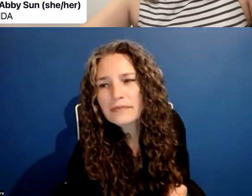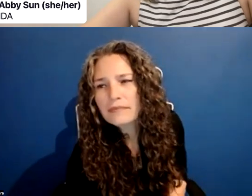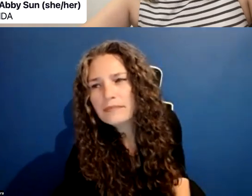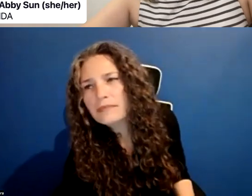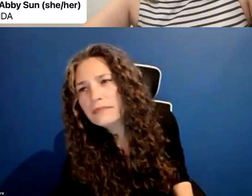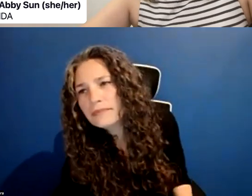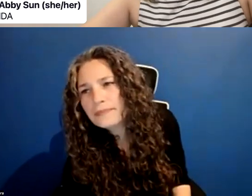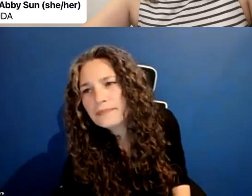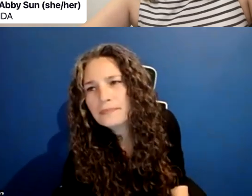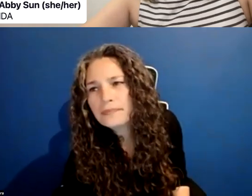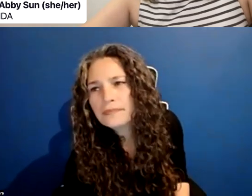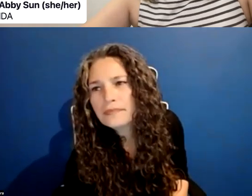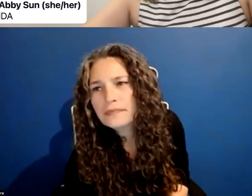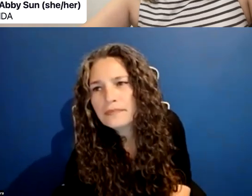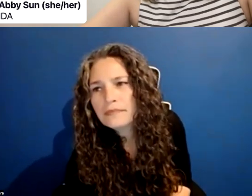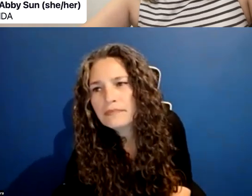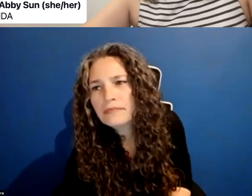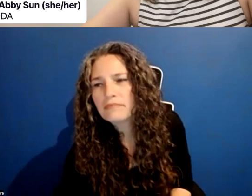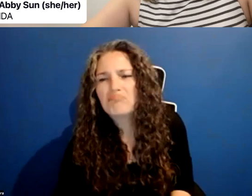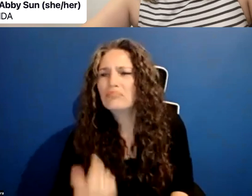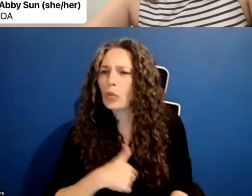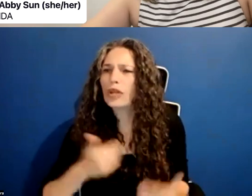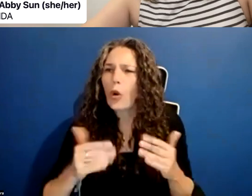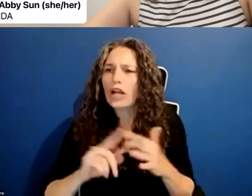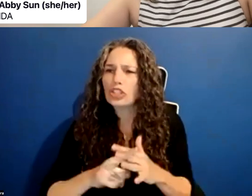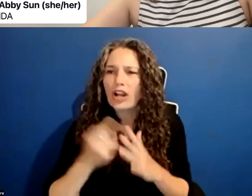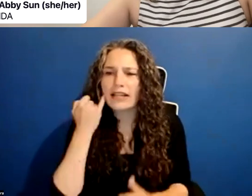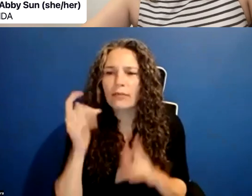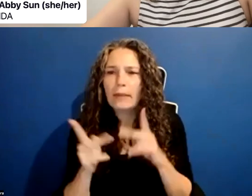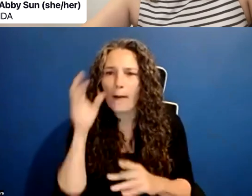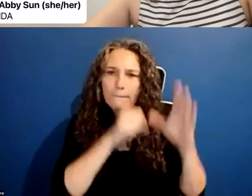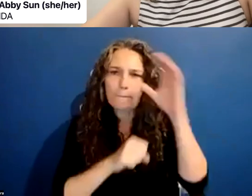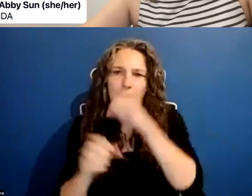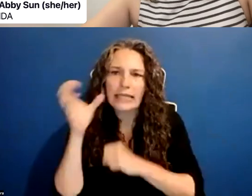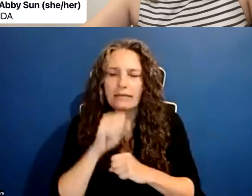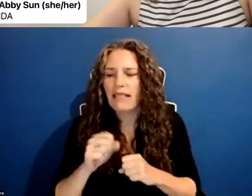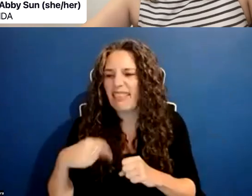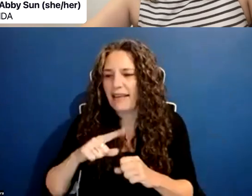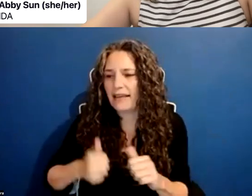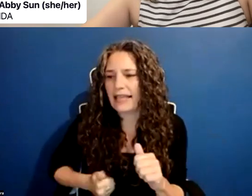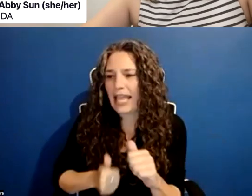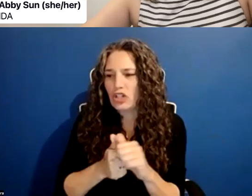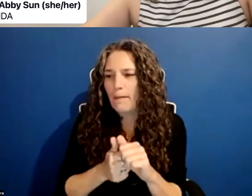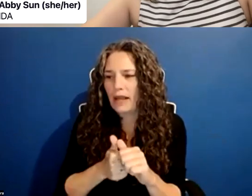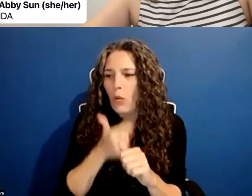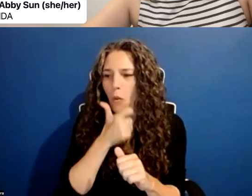maybe let's get started and people who missed the beginning can catch up on the recording later.